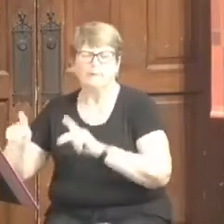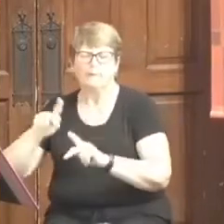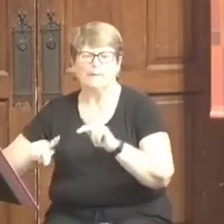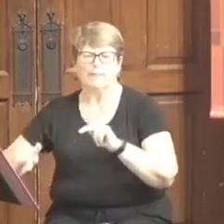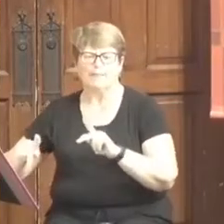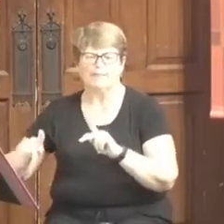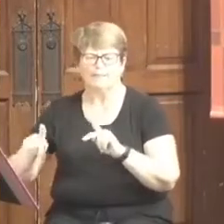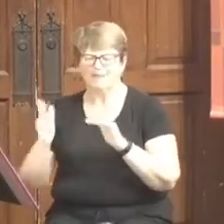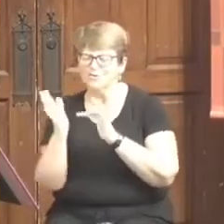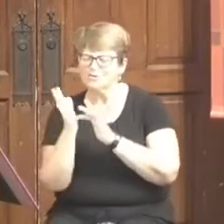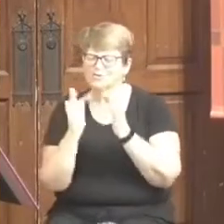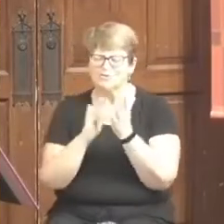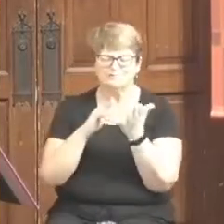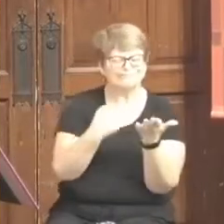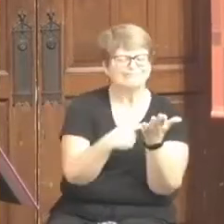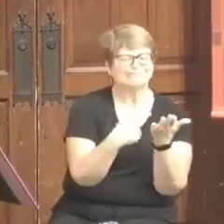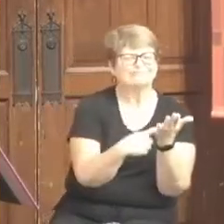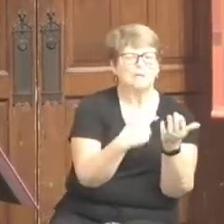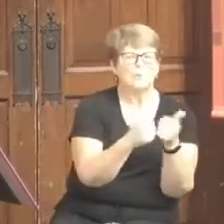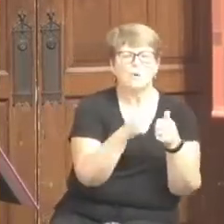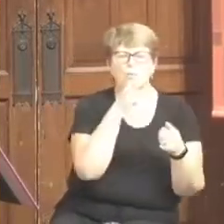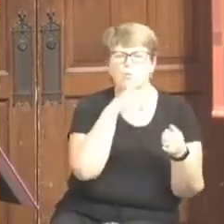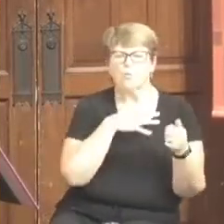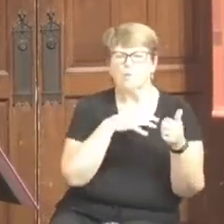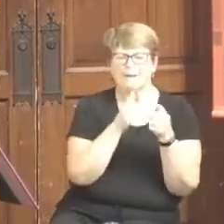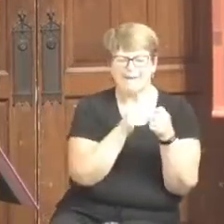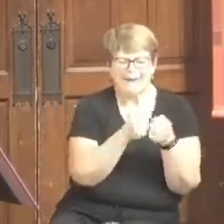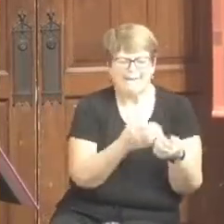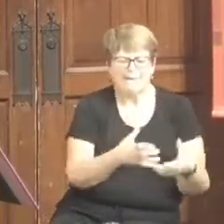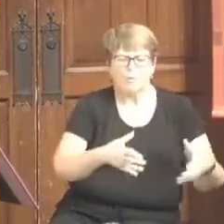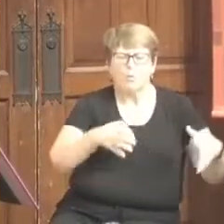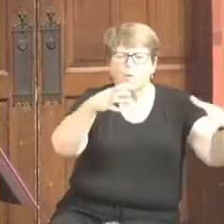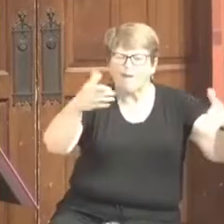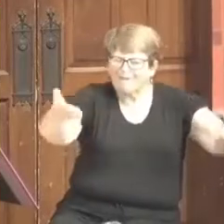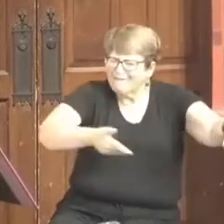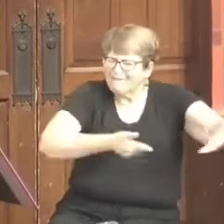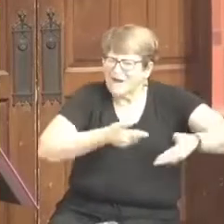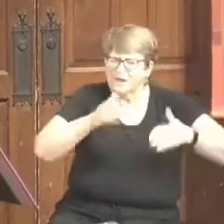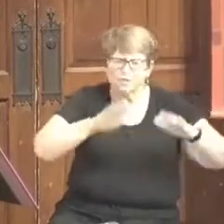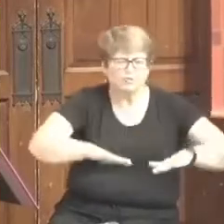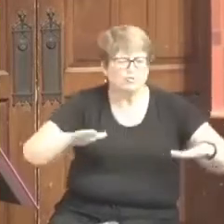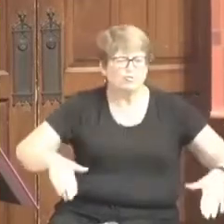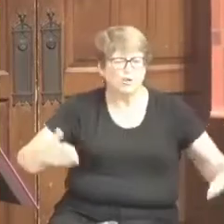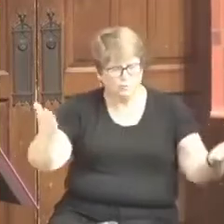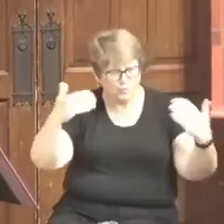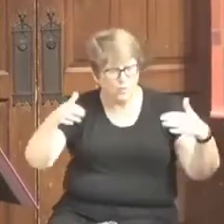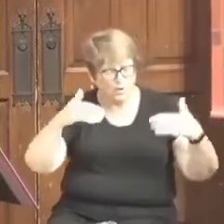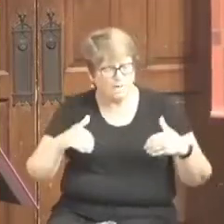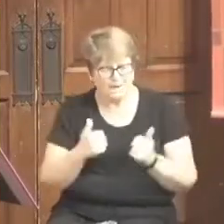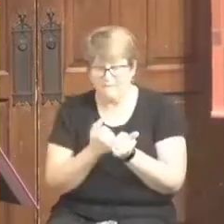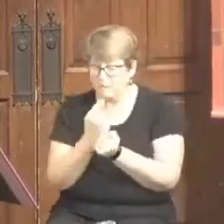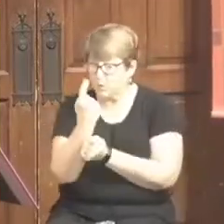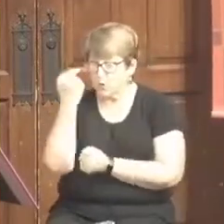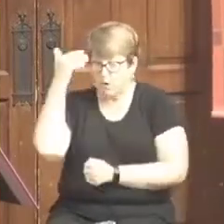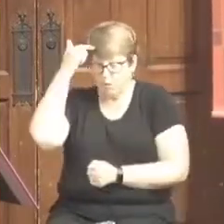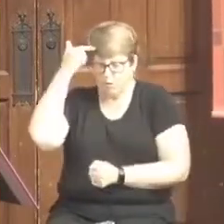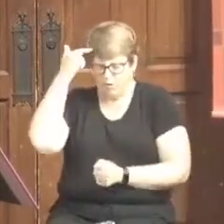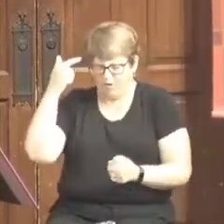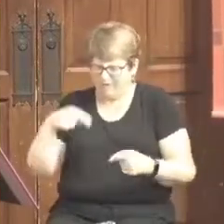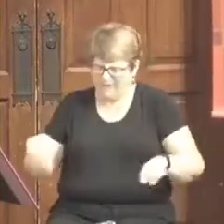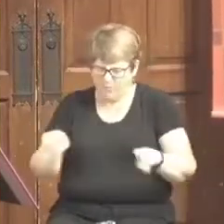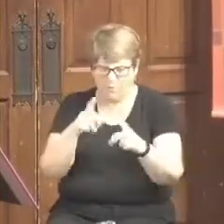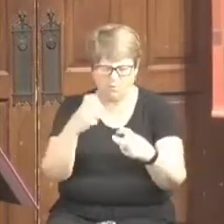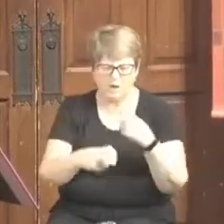woman at the well. Jesus invited the children to come, even though everybody else thought every one of these people were a